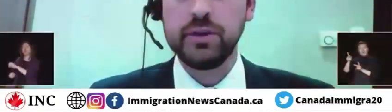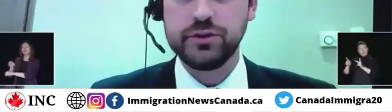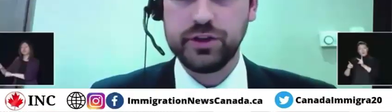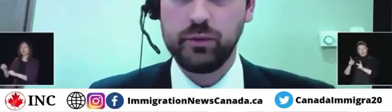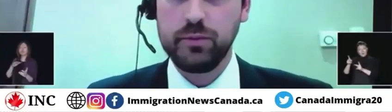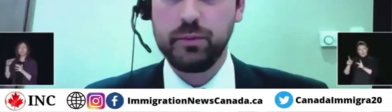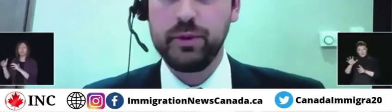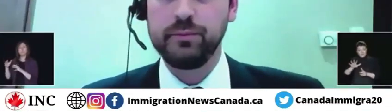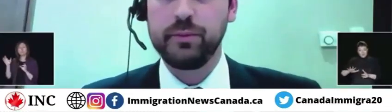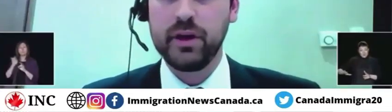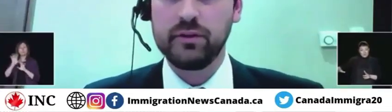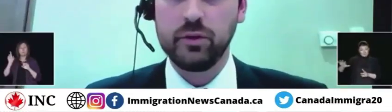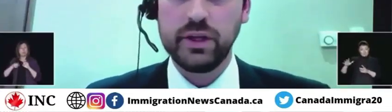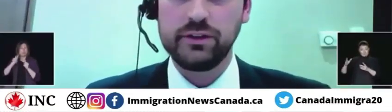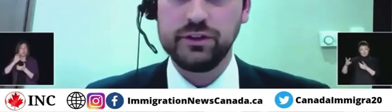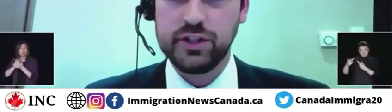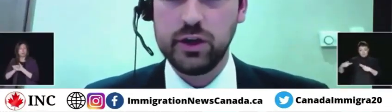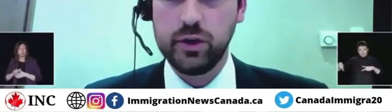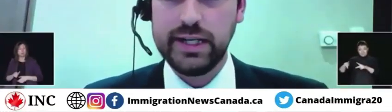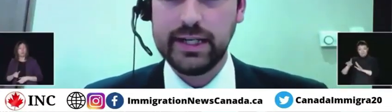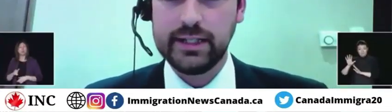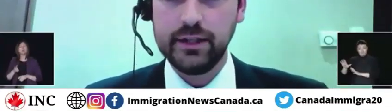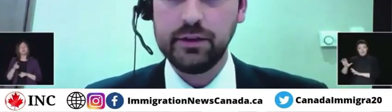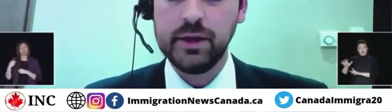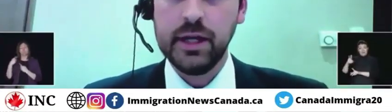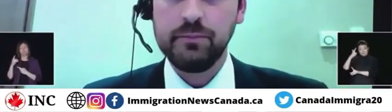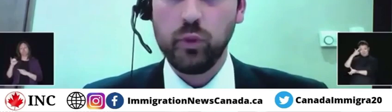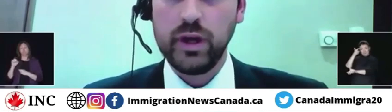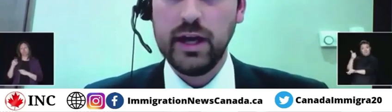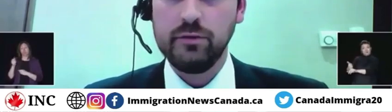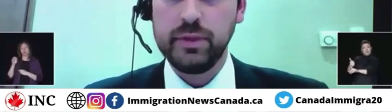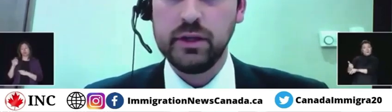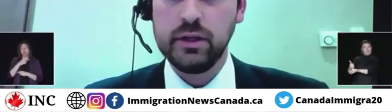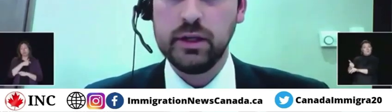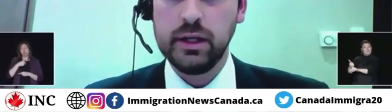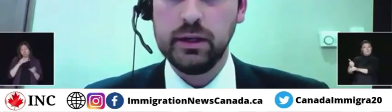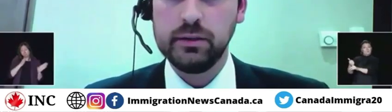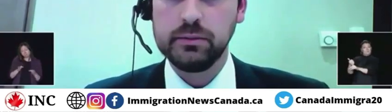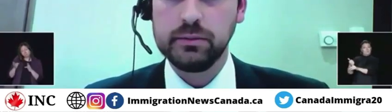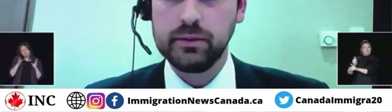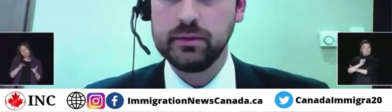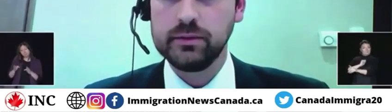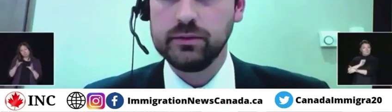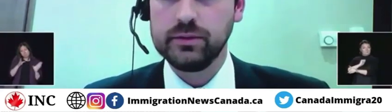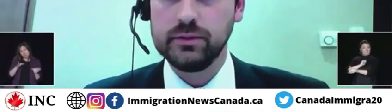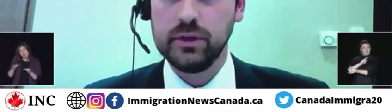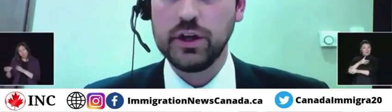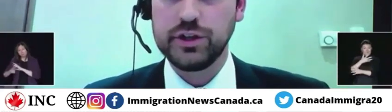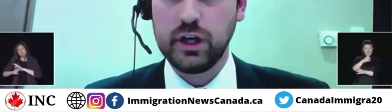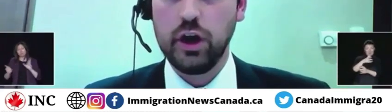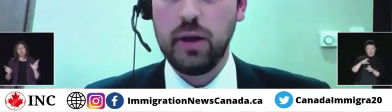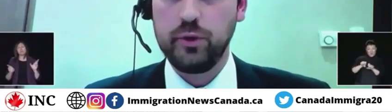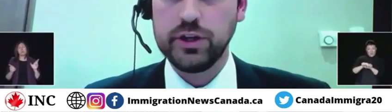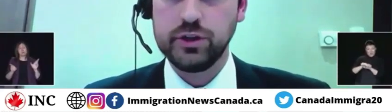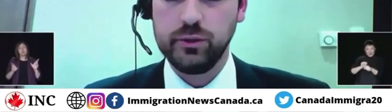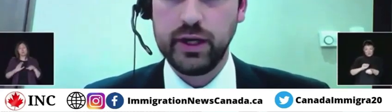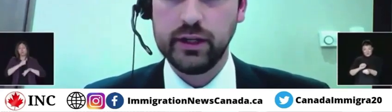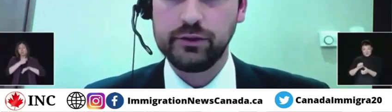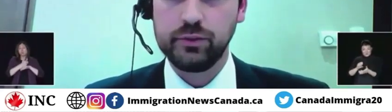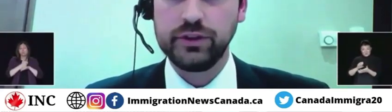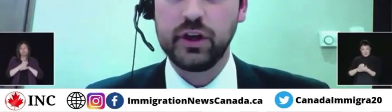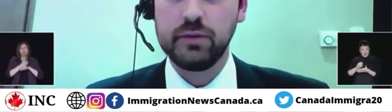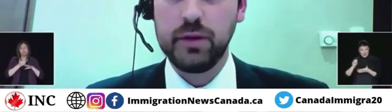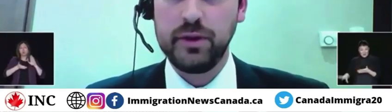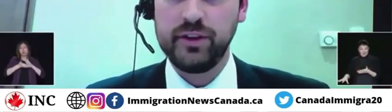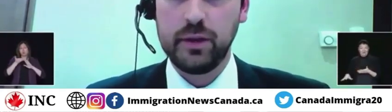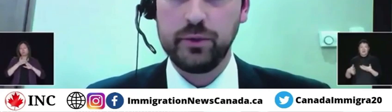As the Prime Minister said, we've been preparing for weeks since January 19th. We have been launching our operational